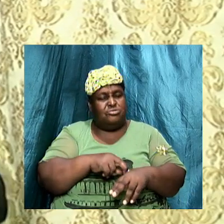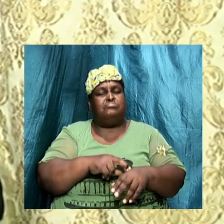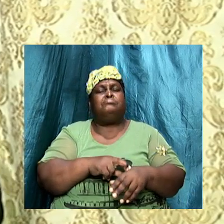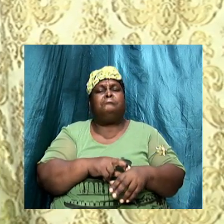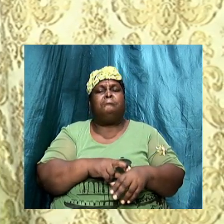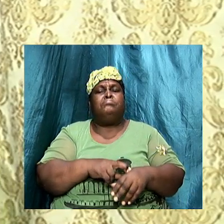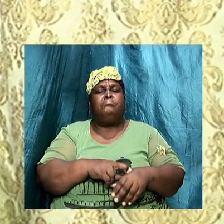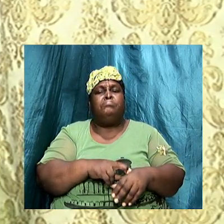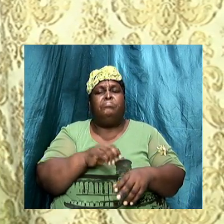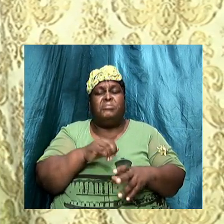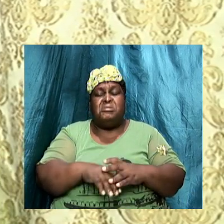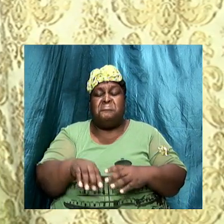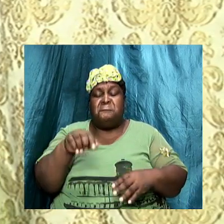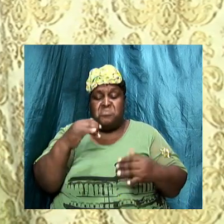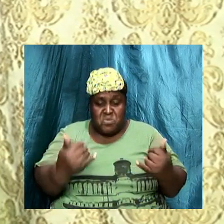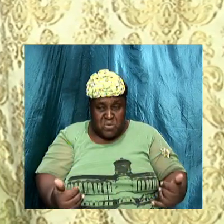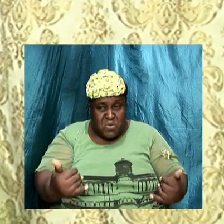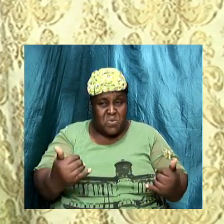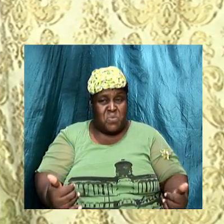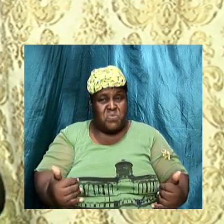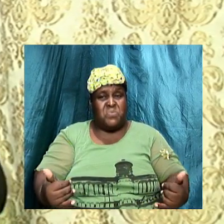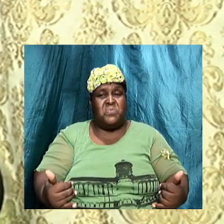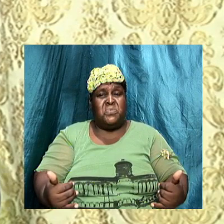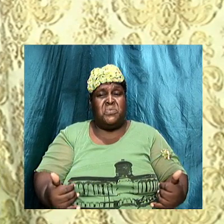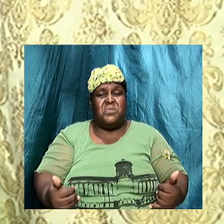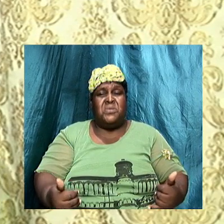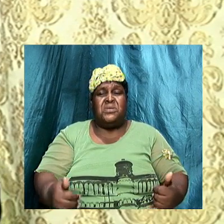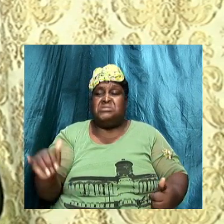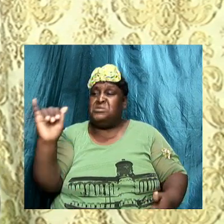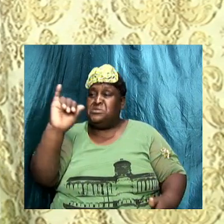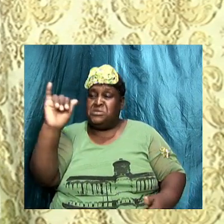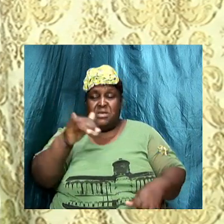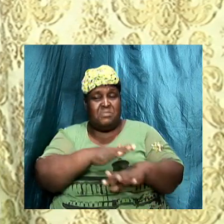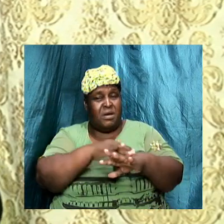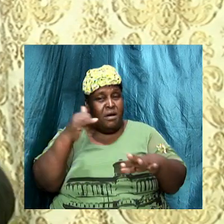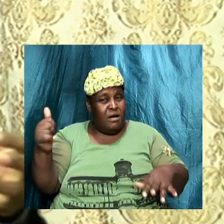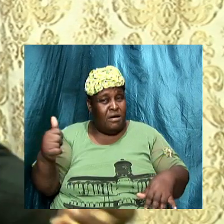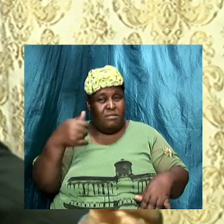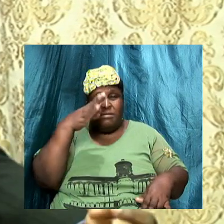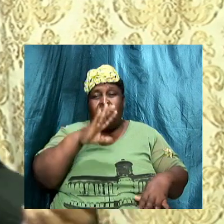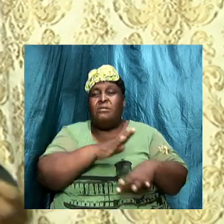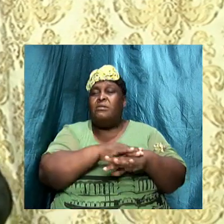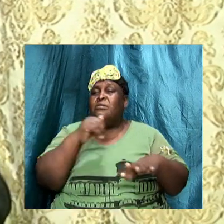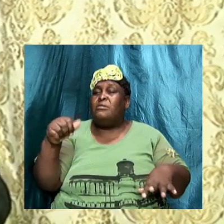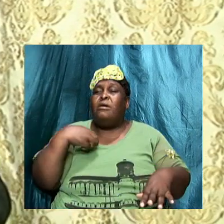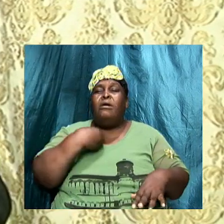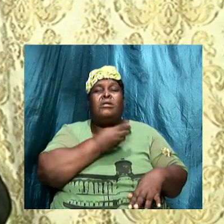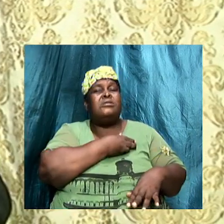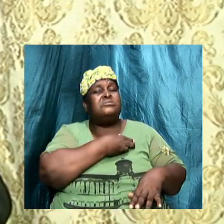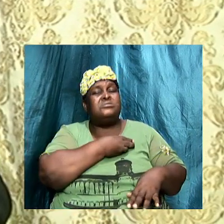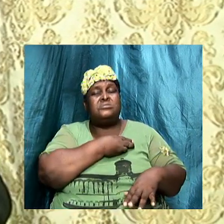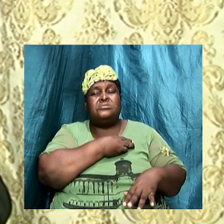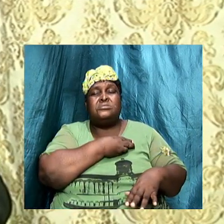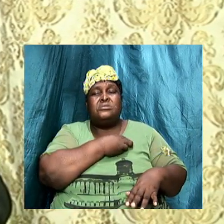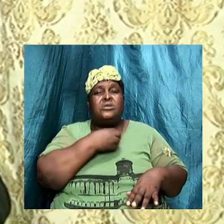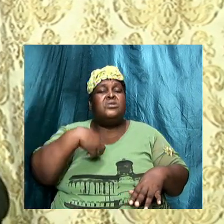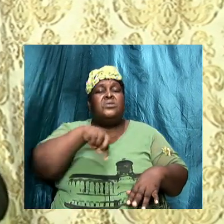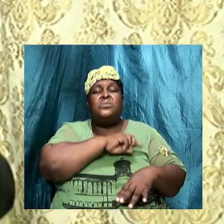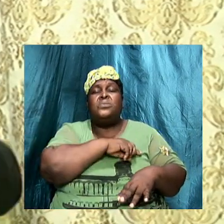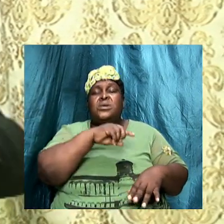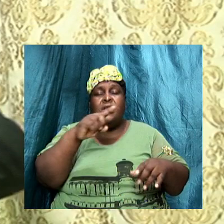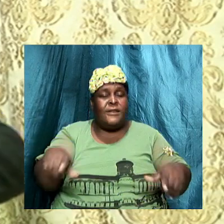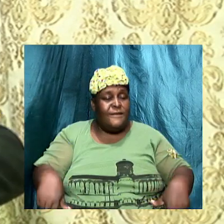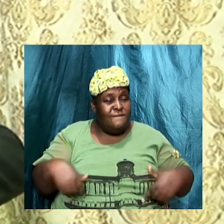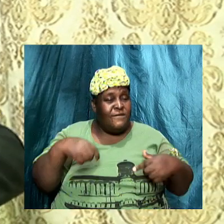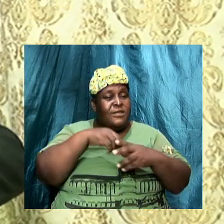in this dispensation, in this time, it is the same call. God call us. We are in the world, but we are not of the world.